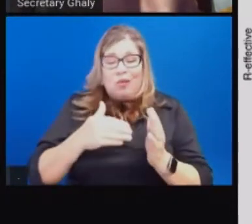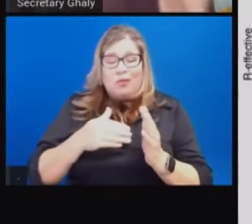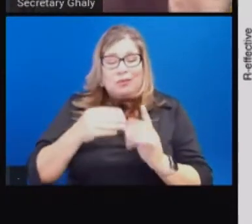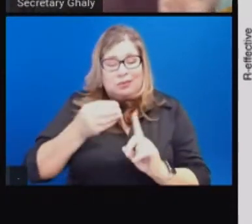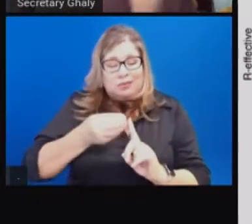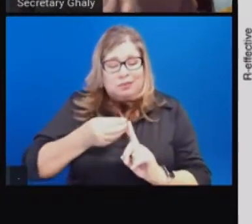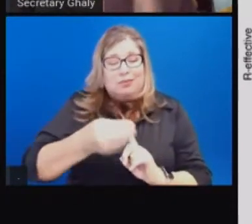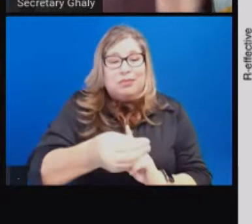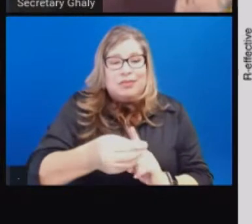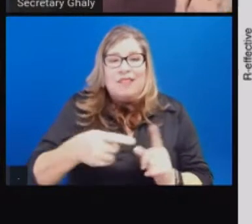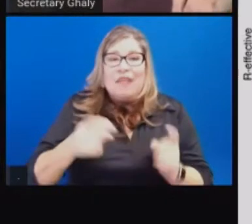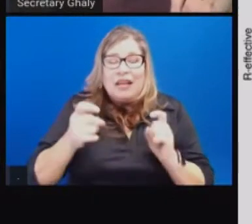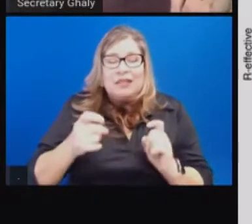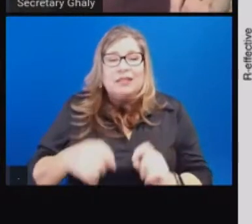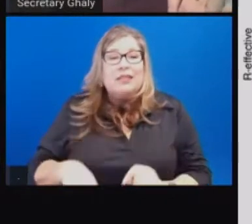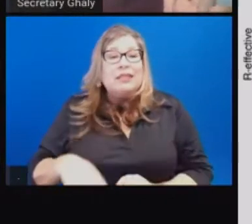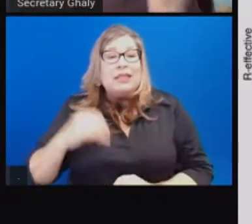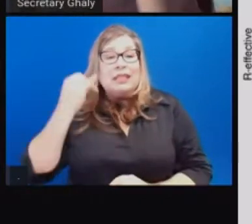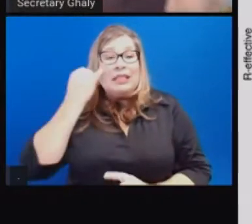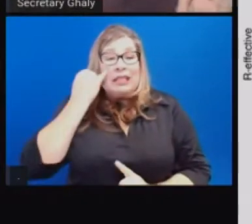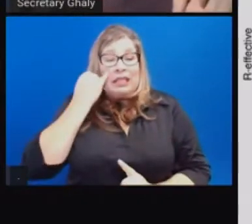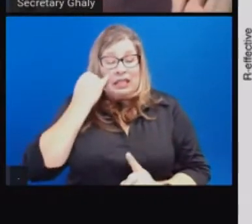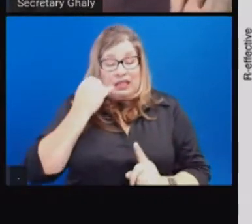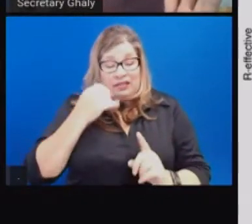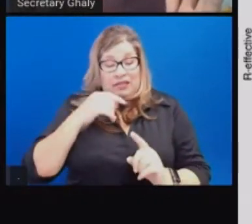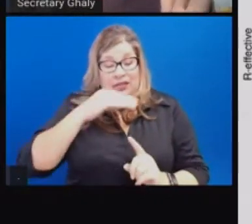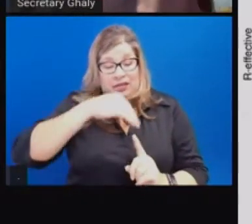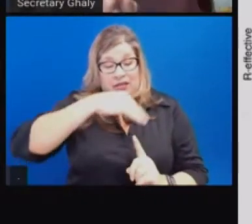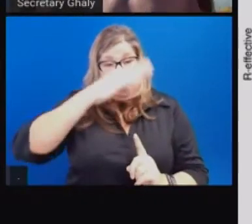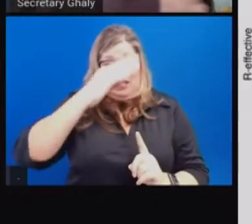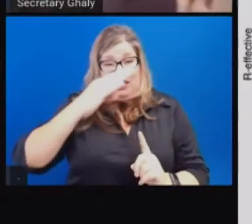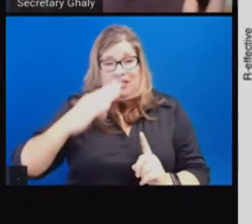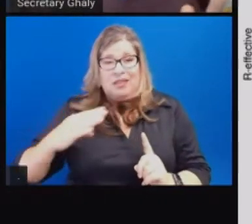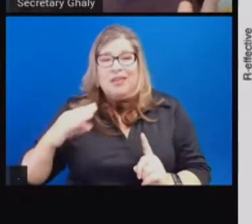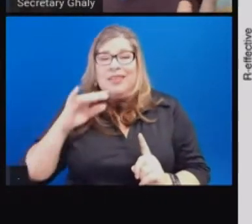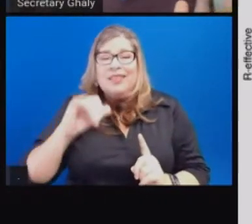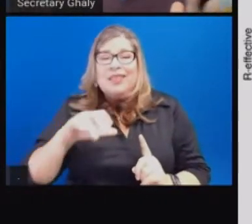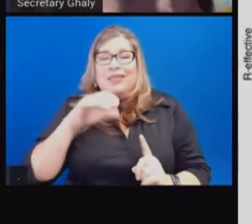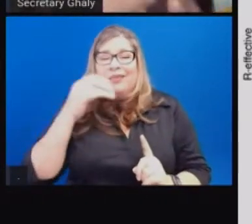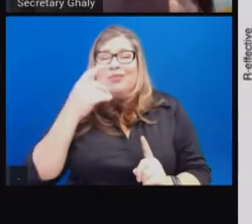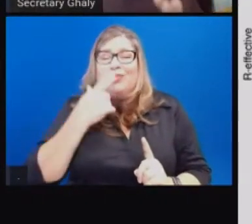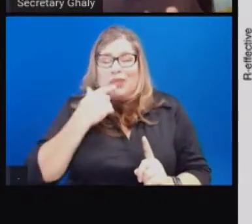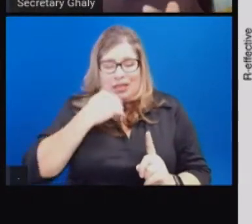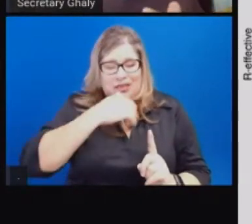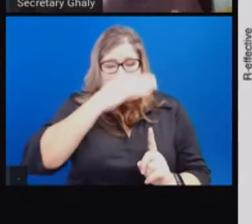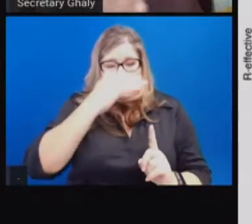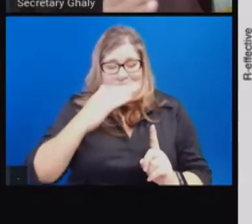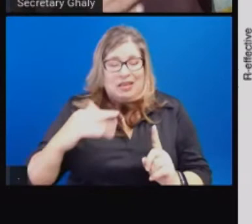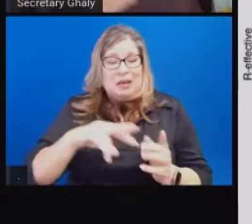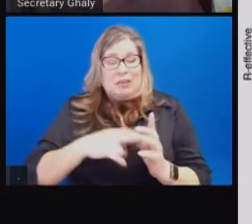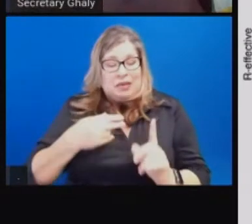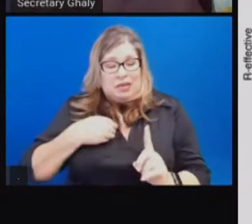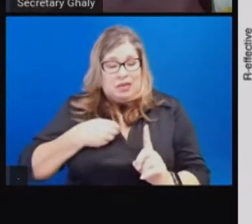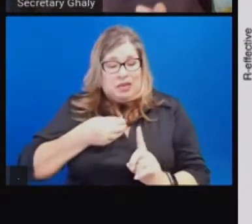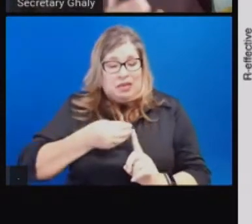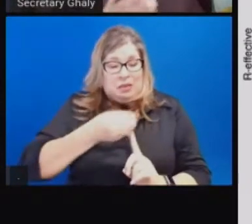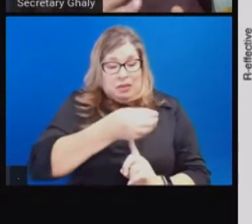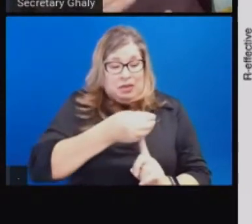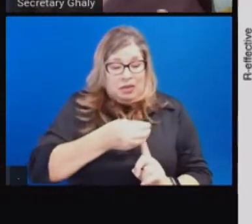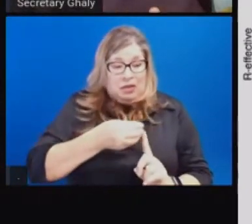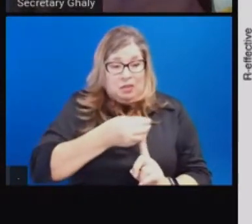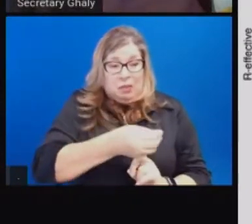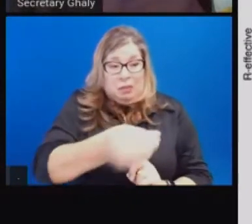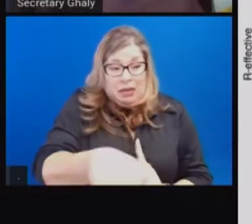essentially means that you're expanding the level of transmission. It's growing, not just one-to-one, but one-to-1